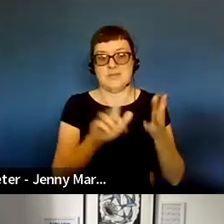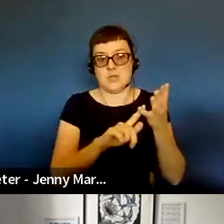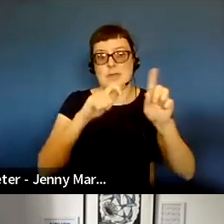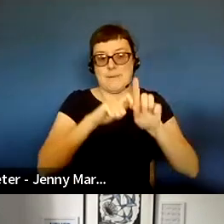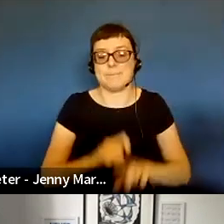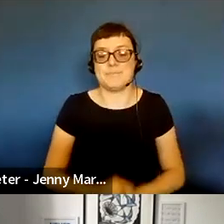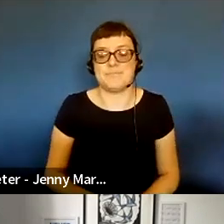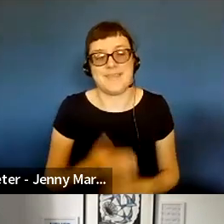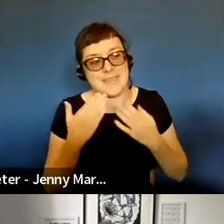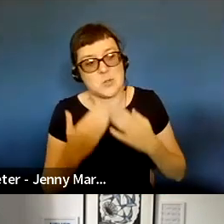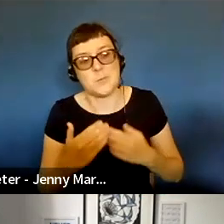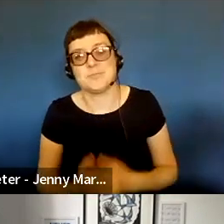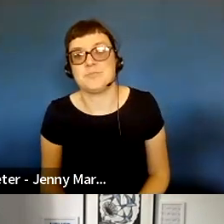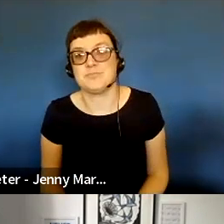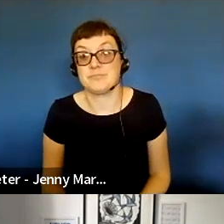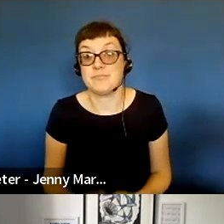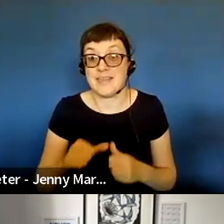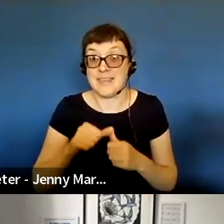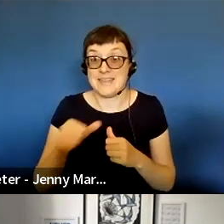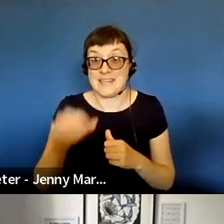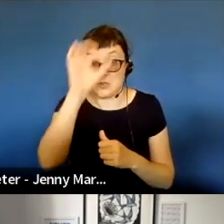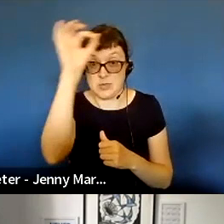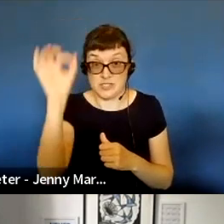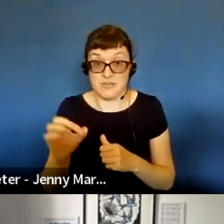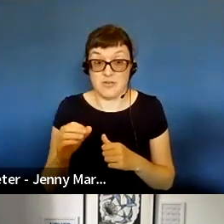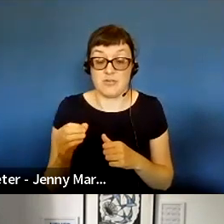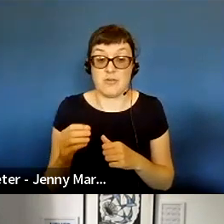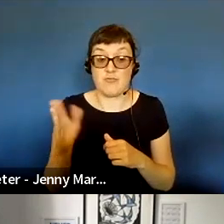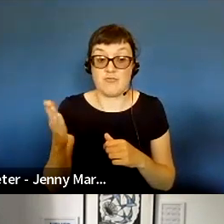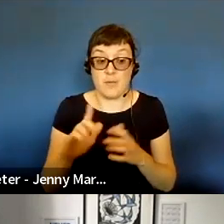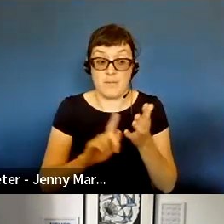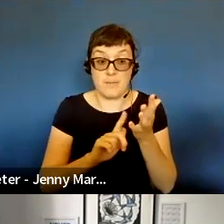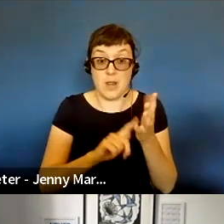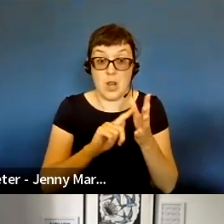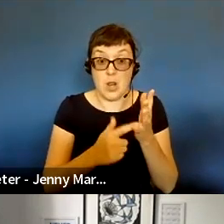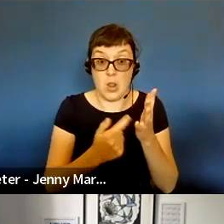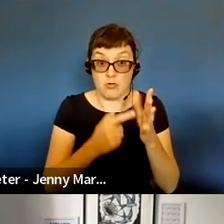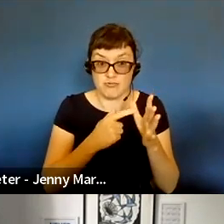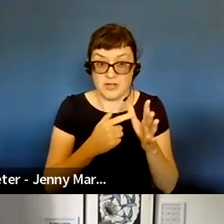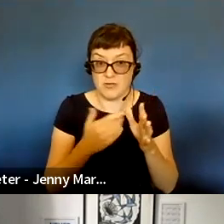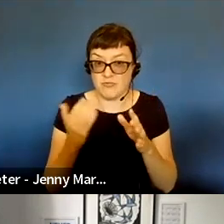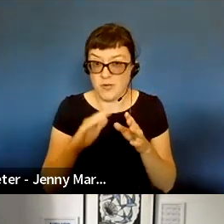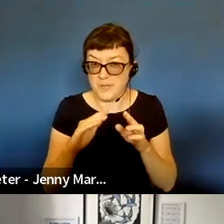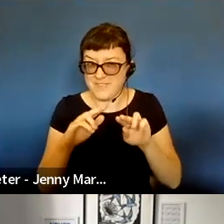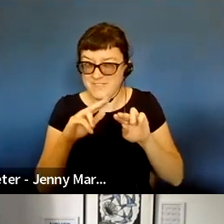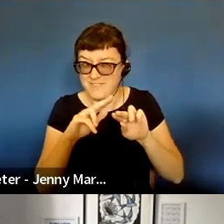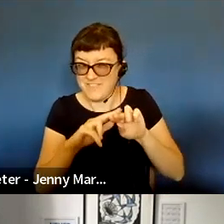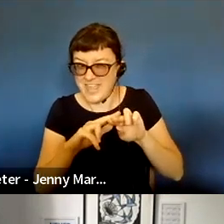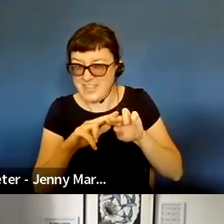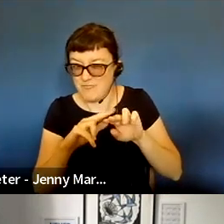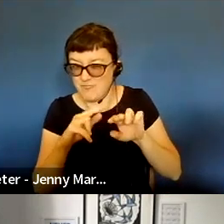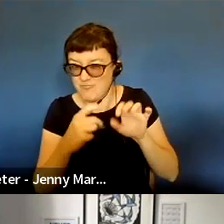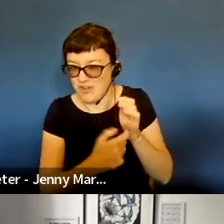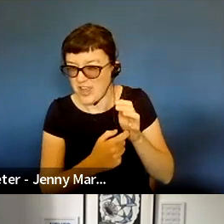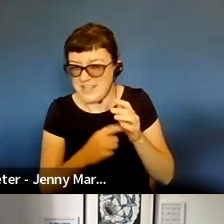you. The next question is from Lauren Hendry and from Faye Roy. I'm probably mispronouncing that